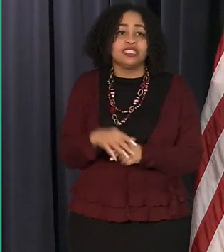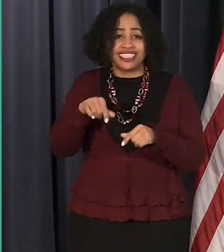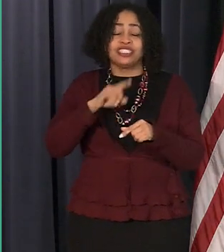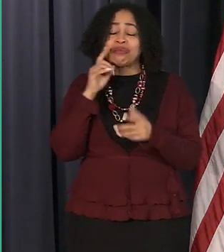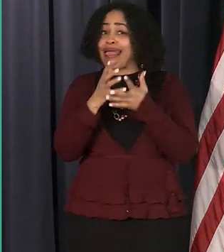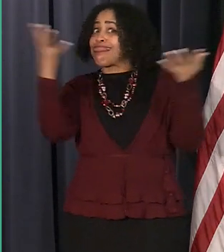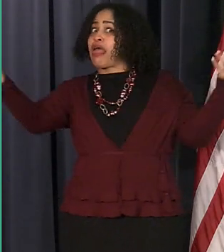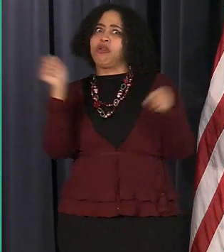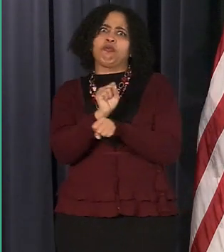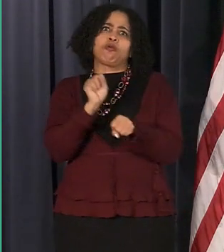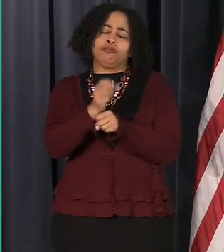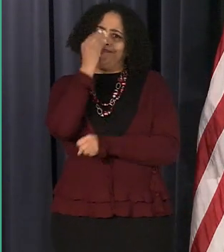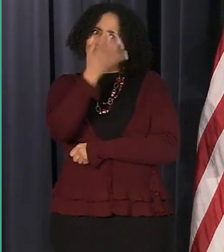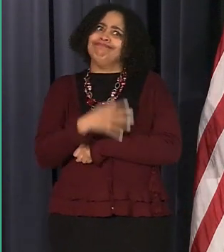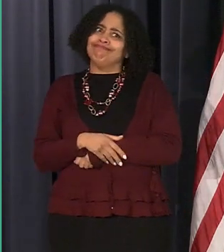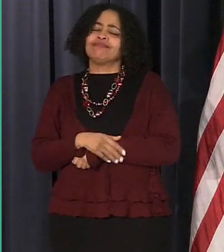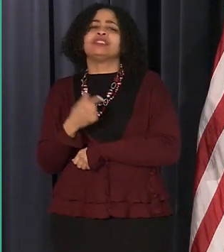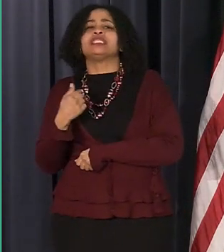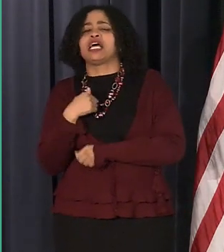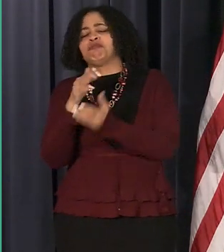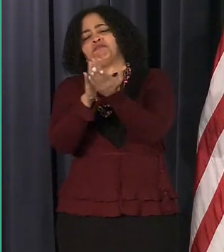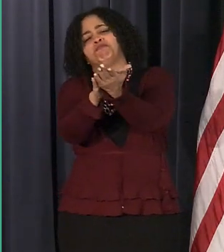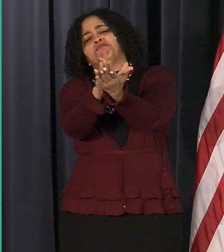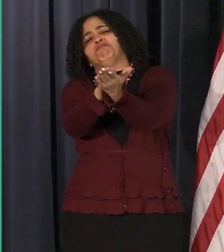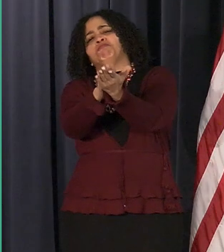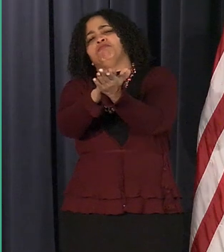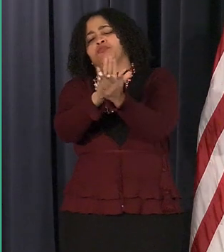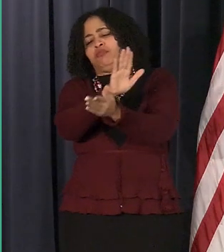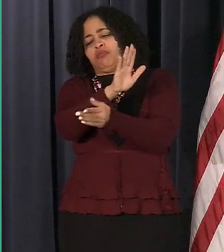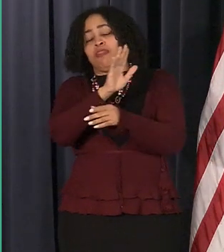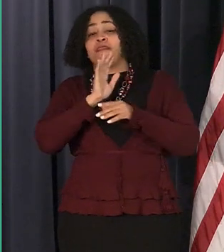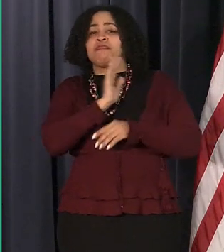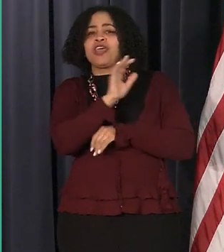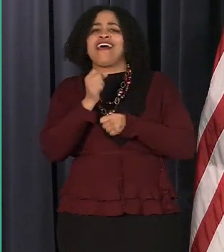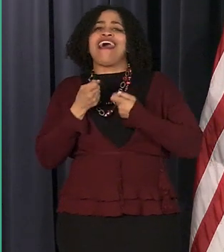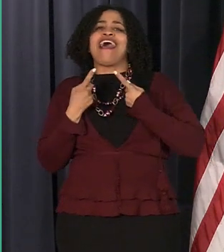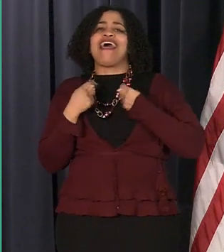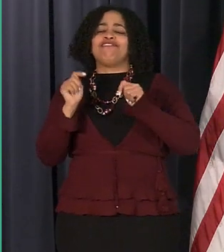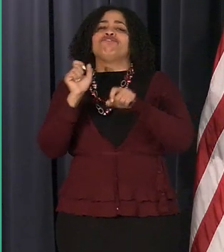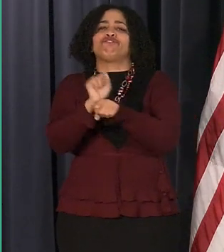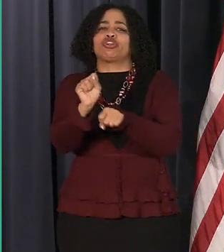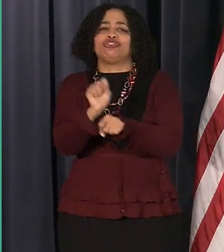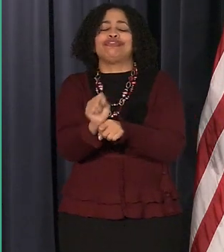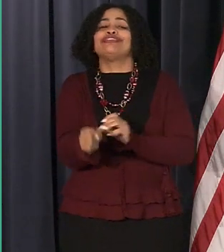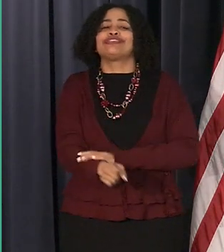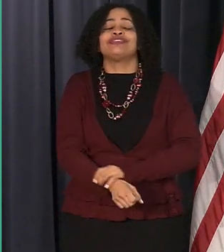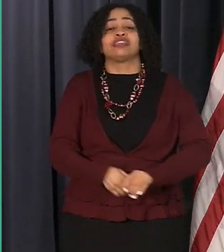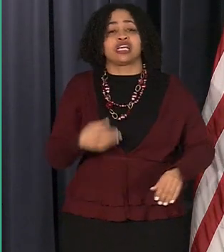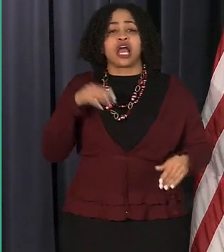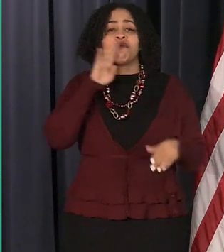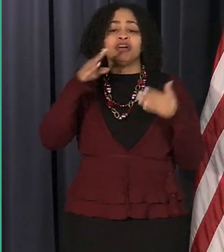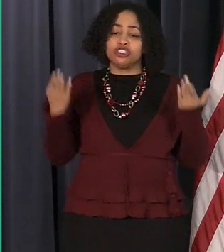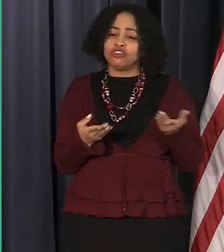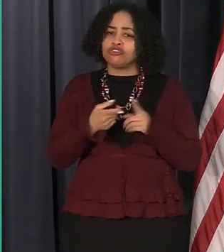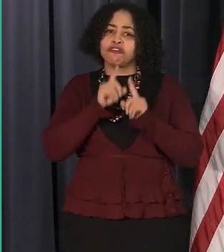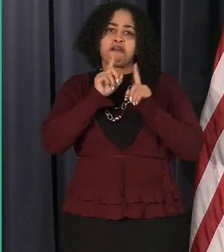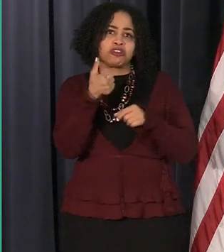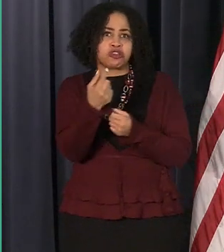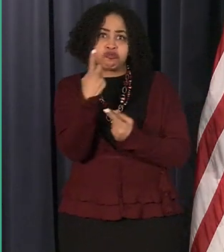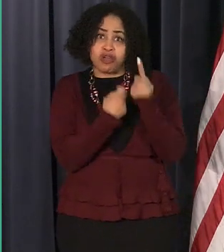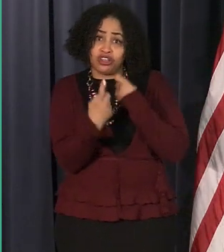amount of work and i just applaud the efforts i will be there of course on the ground to facilitate any questions